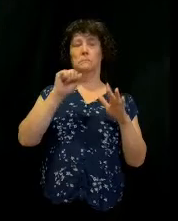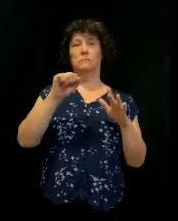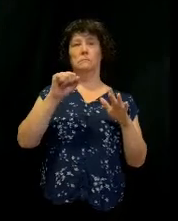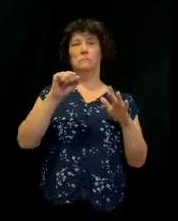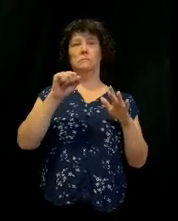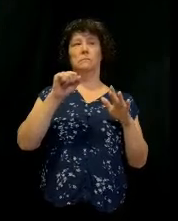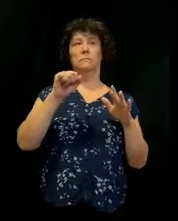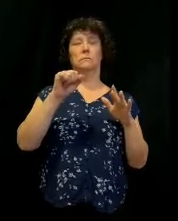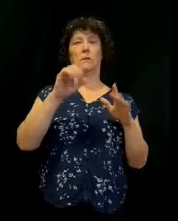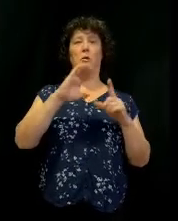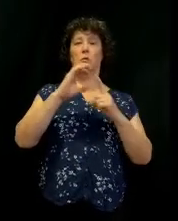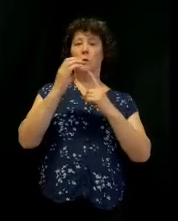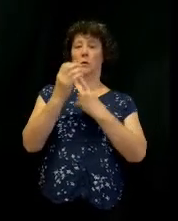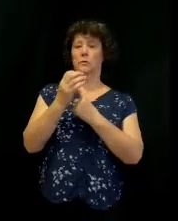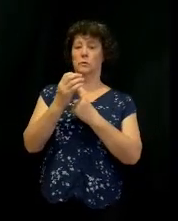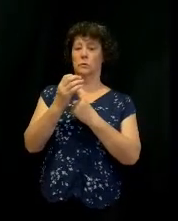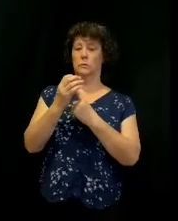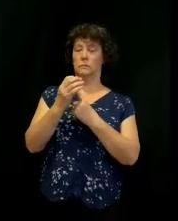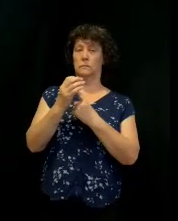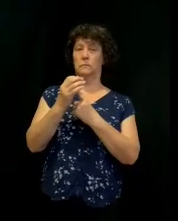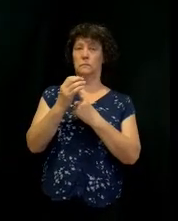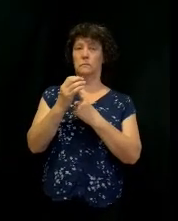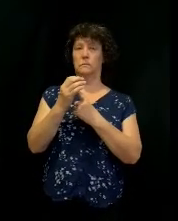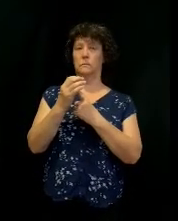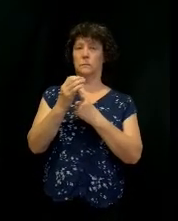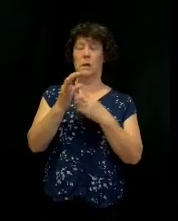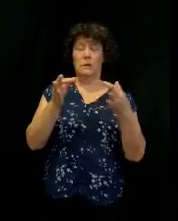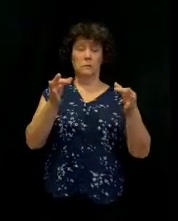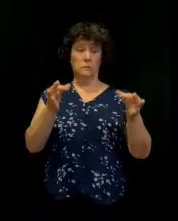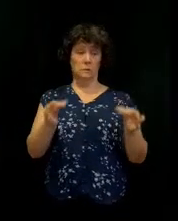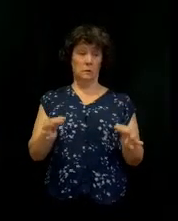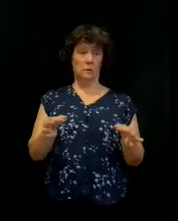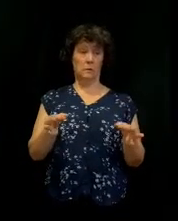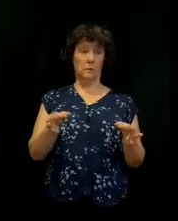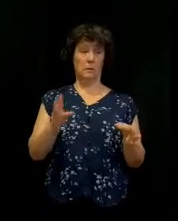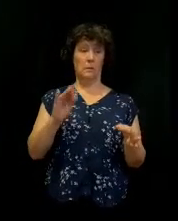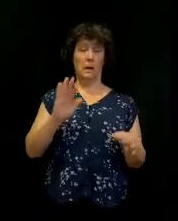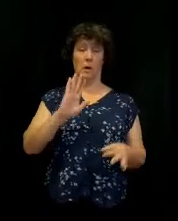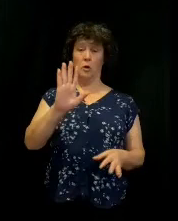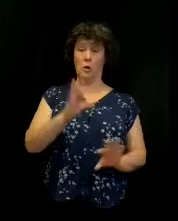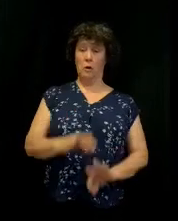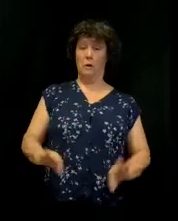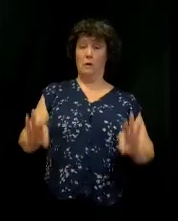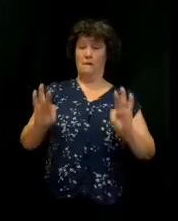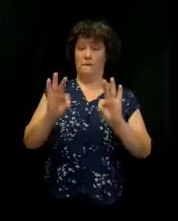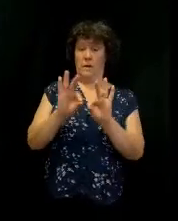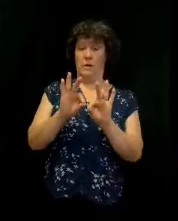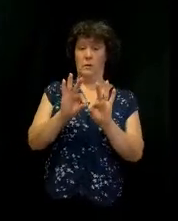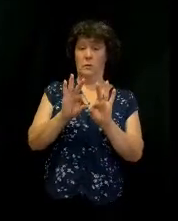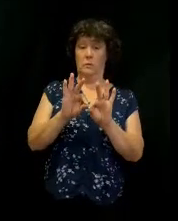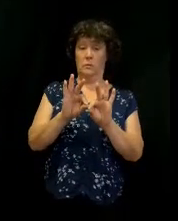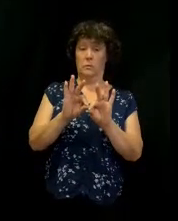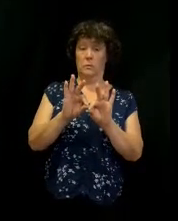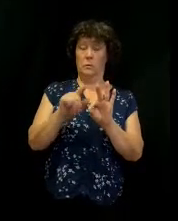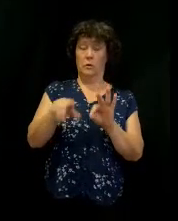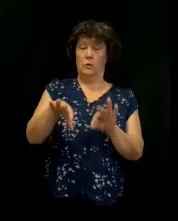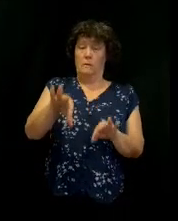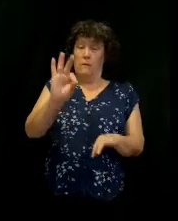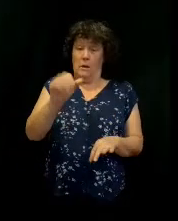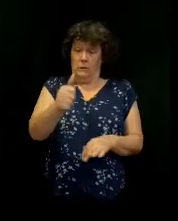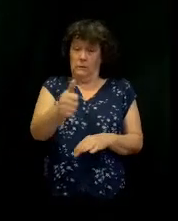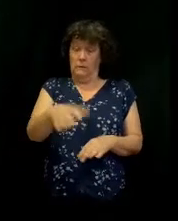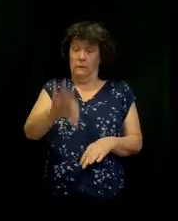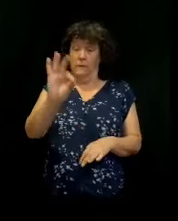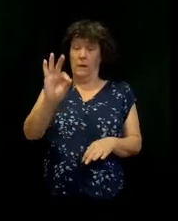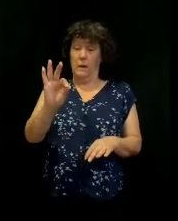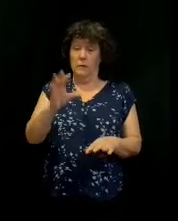And culture is determined by the values that a people carry with them. When we